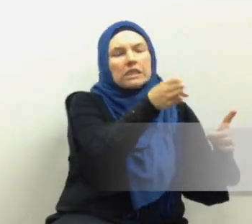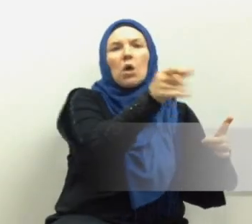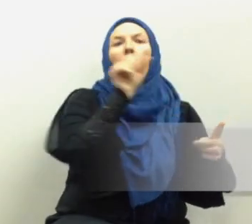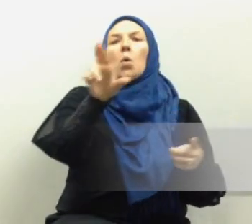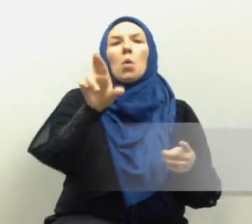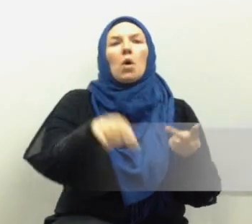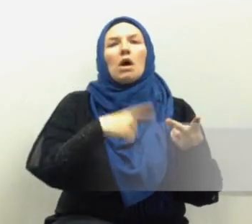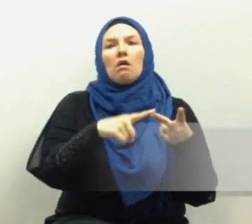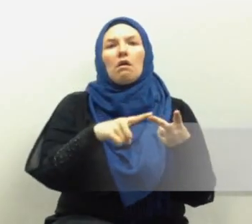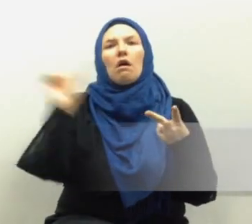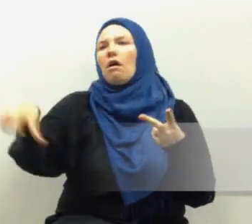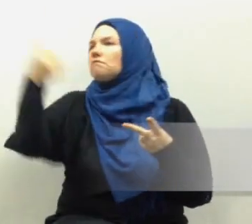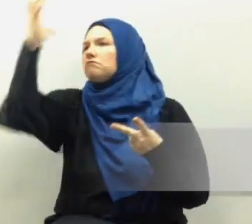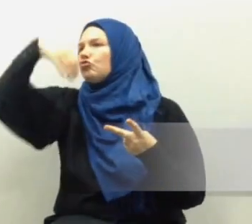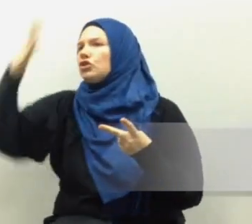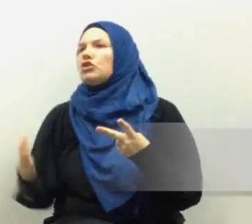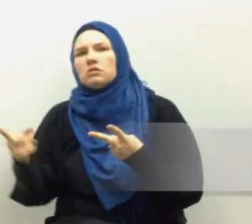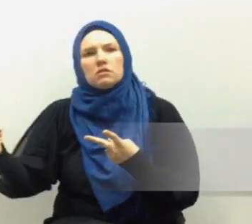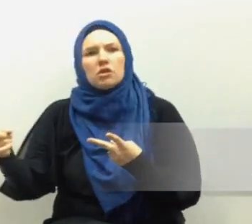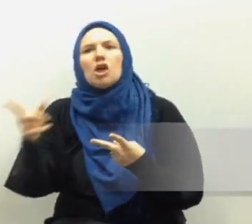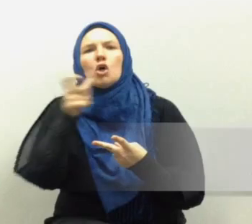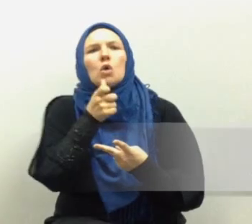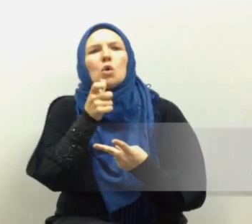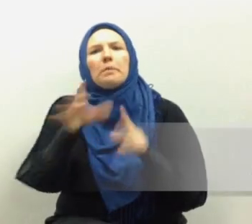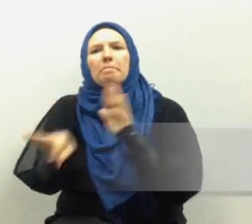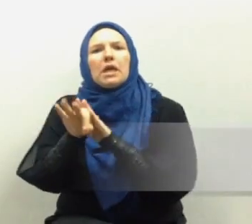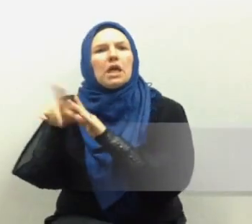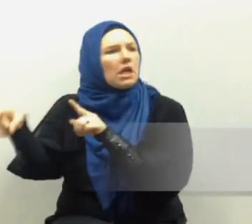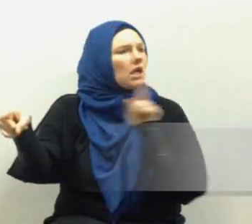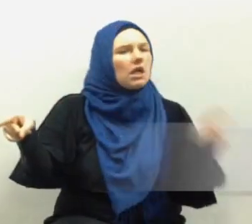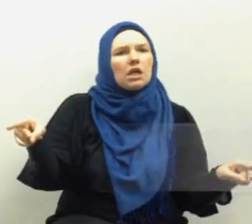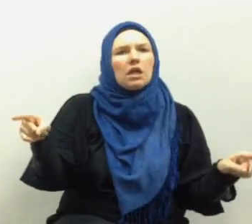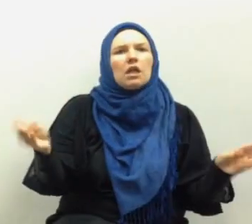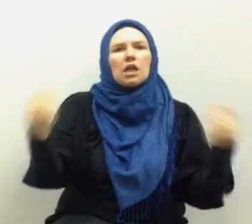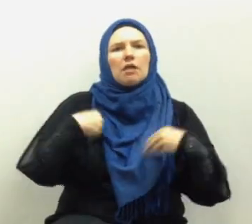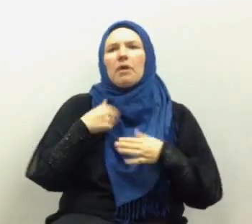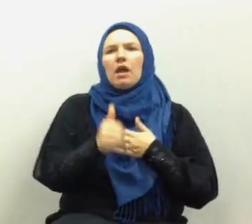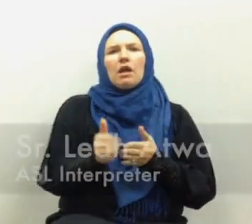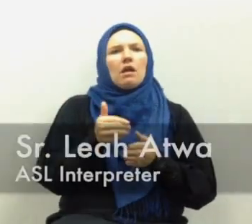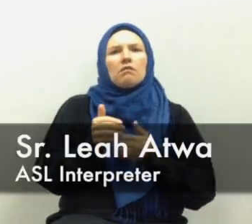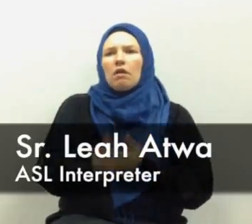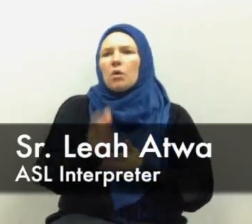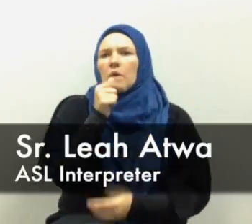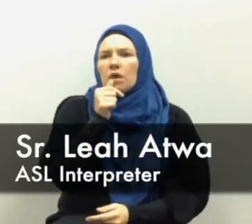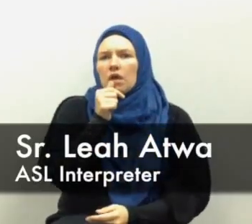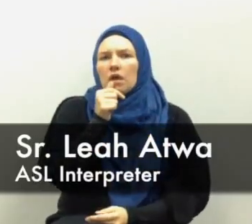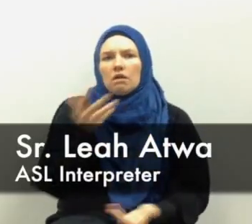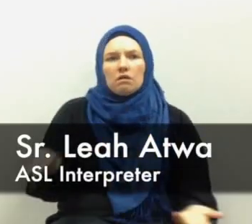or another stranger whom would you pick to give you guidance